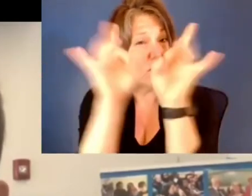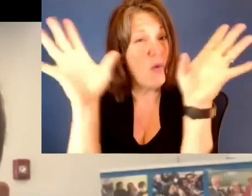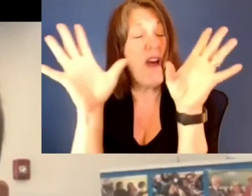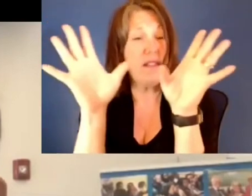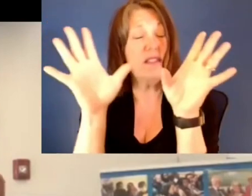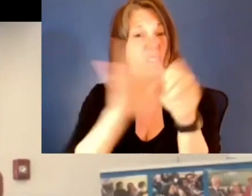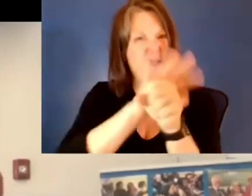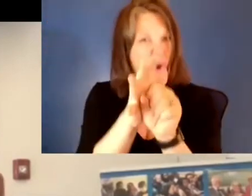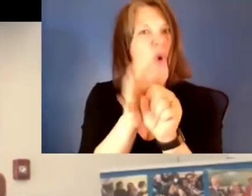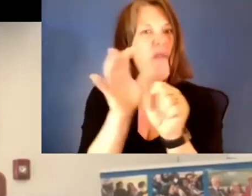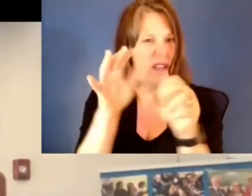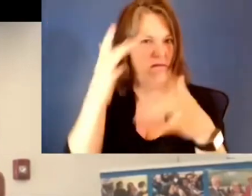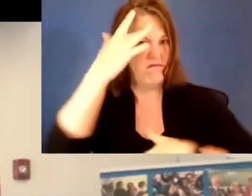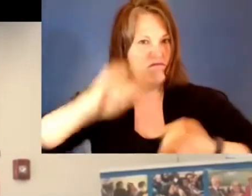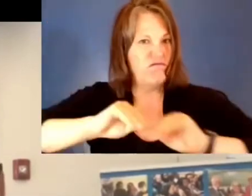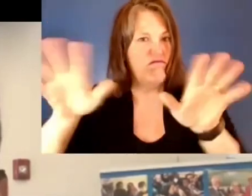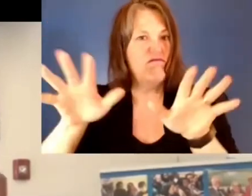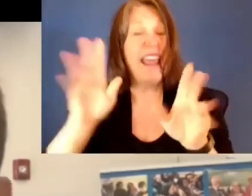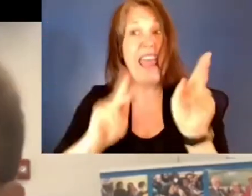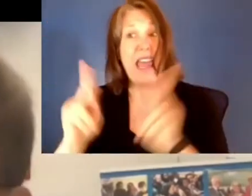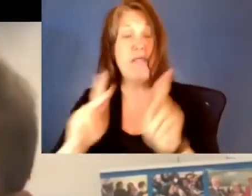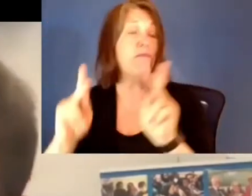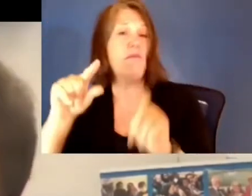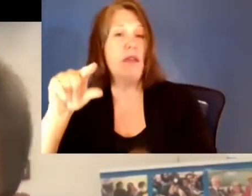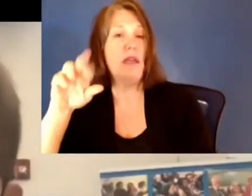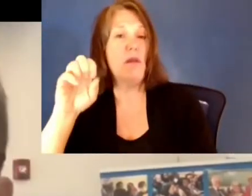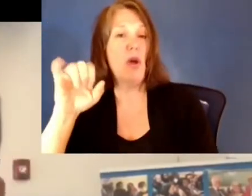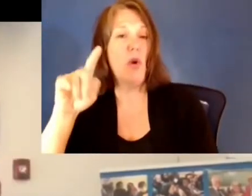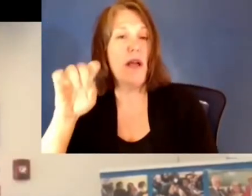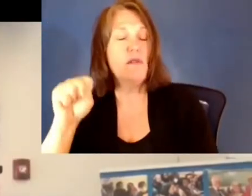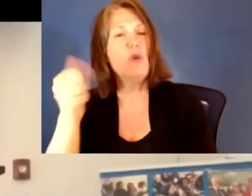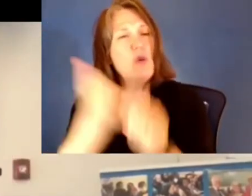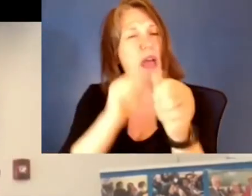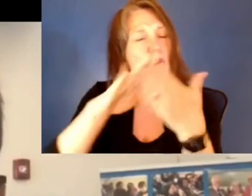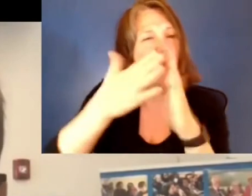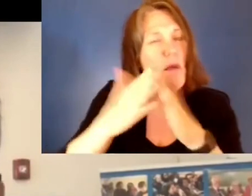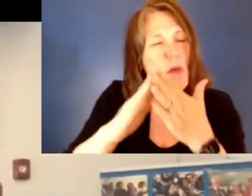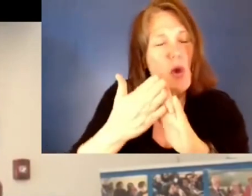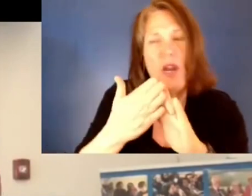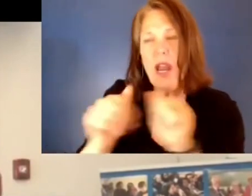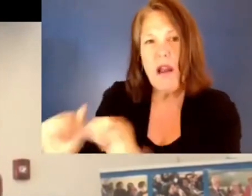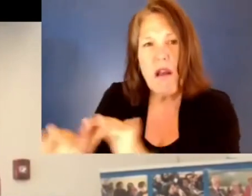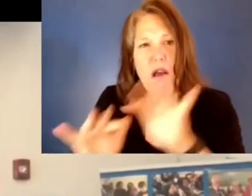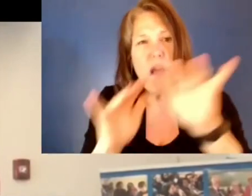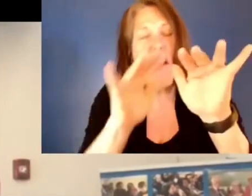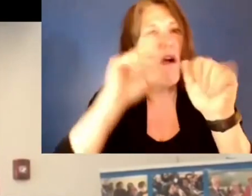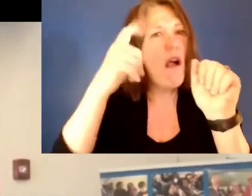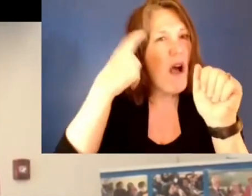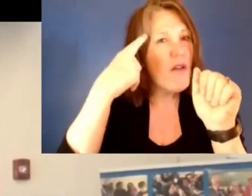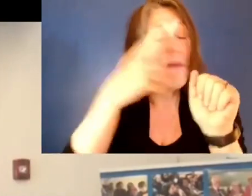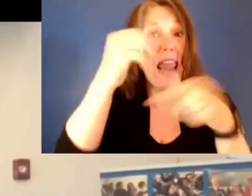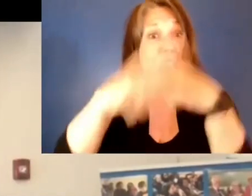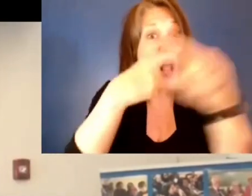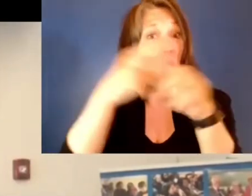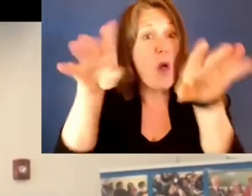at the grassroots, in every community, in our governments, and at a global level, to step up and make sure